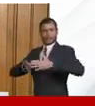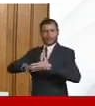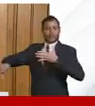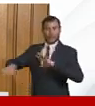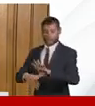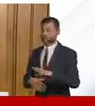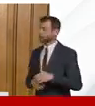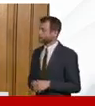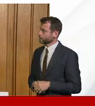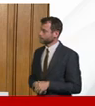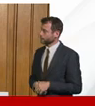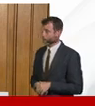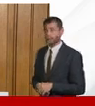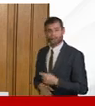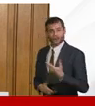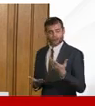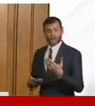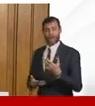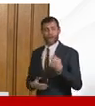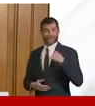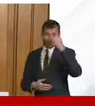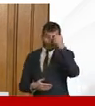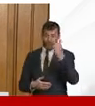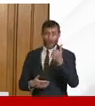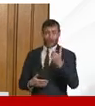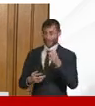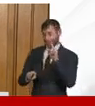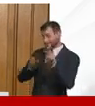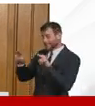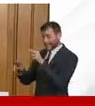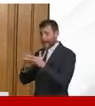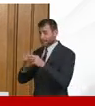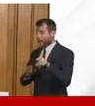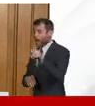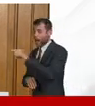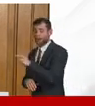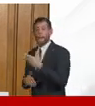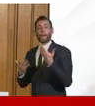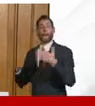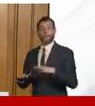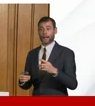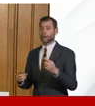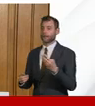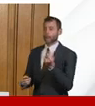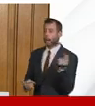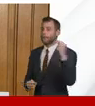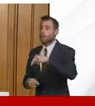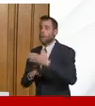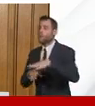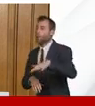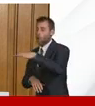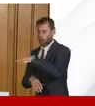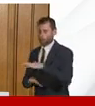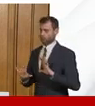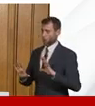environments actually there's an awful lot of space created so you can practice safe distancing at work I think it's it's a